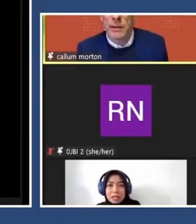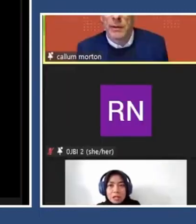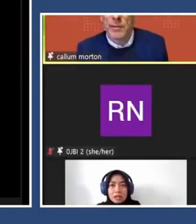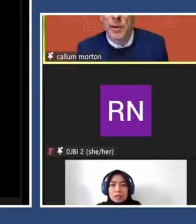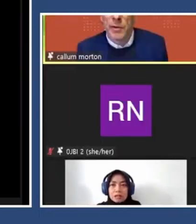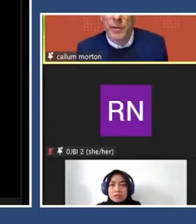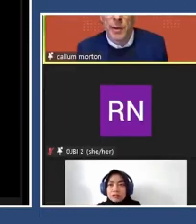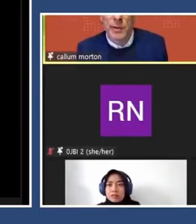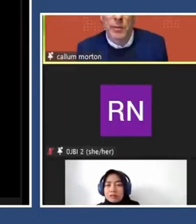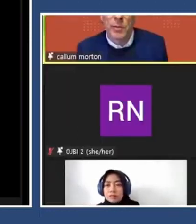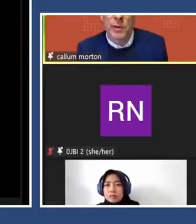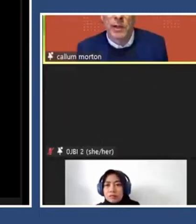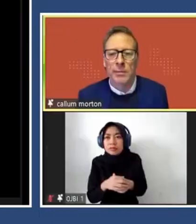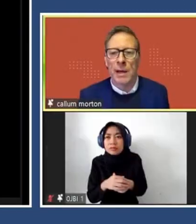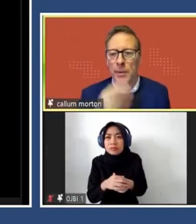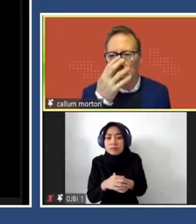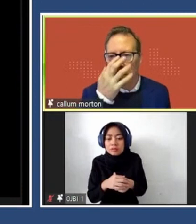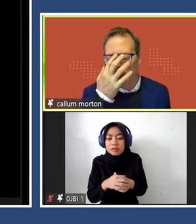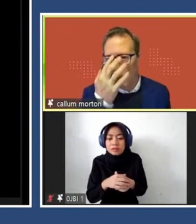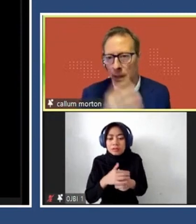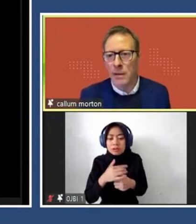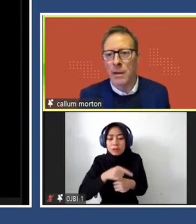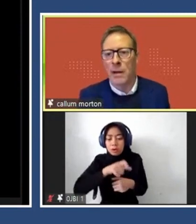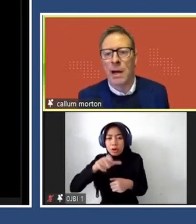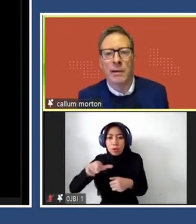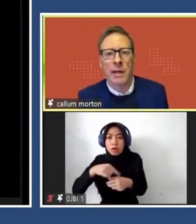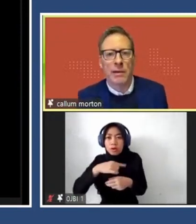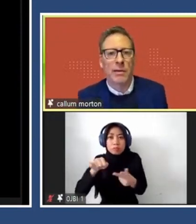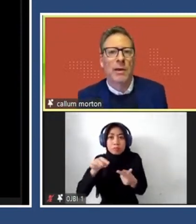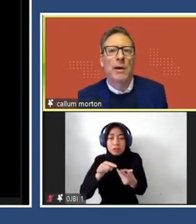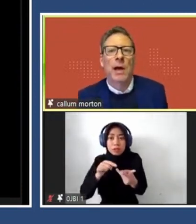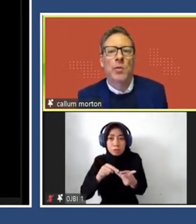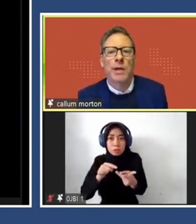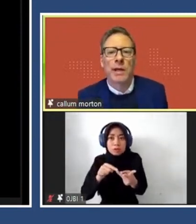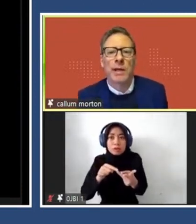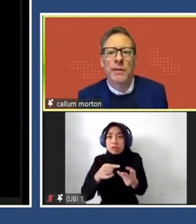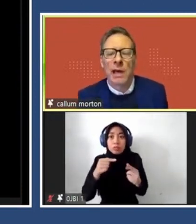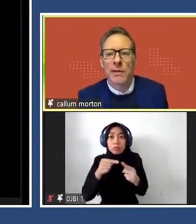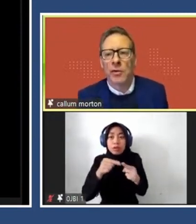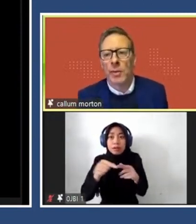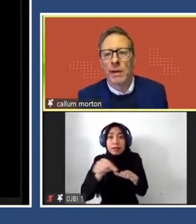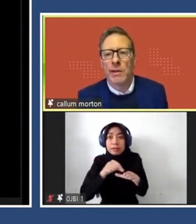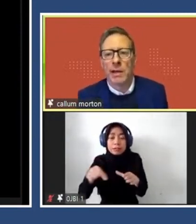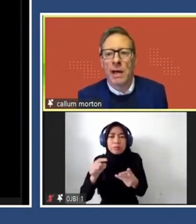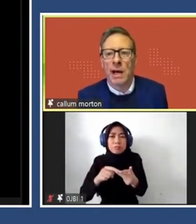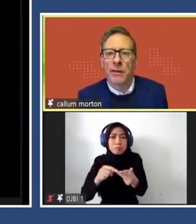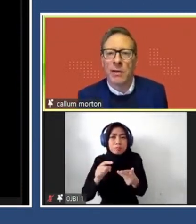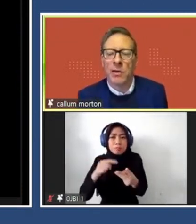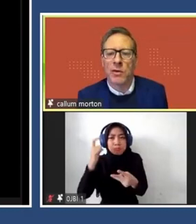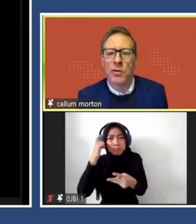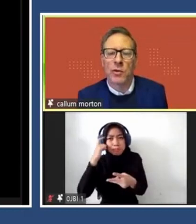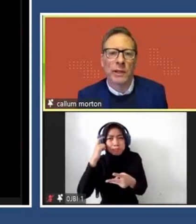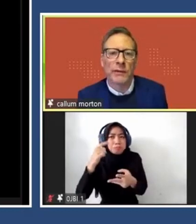show a bit later, most of the people that work in MAP are architects. And we need that skill base